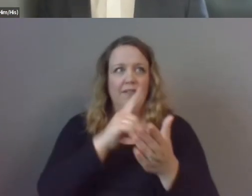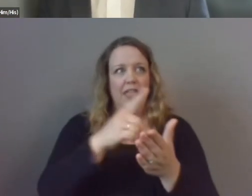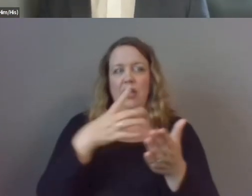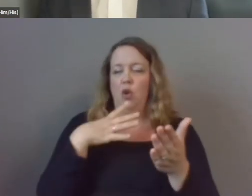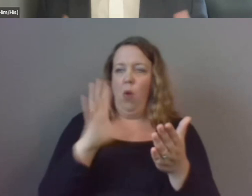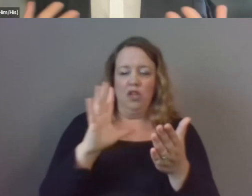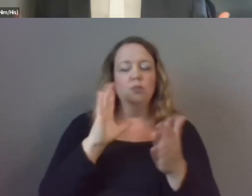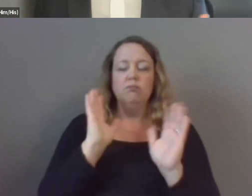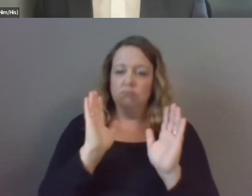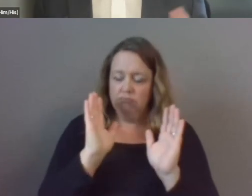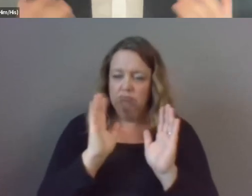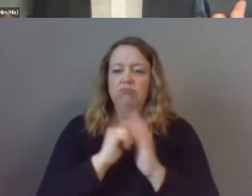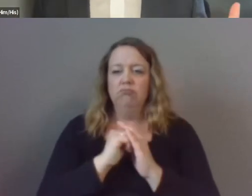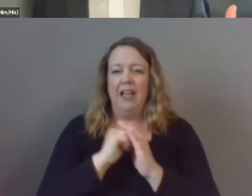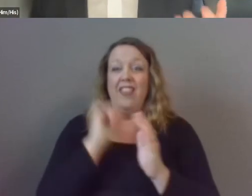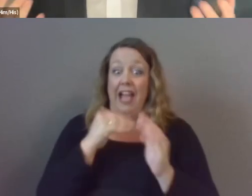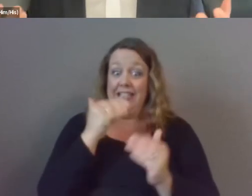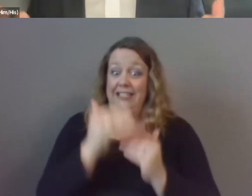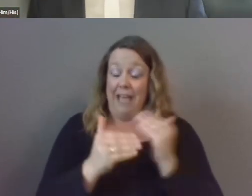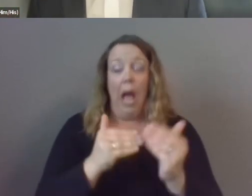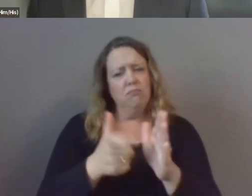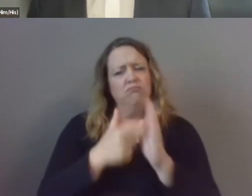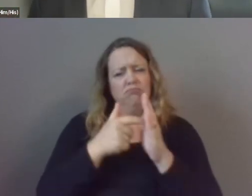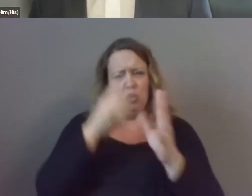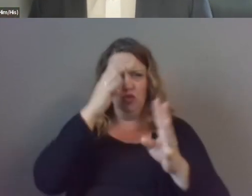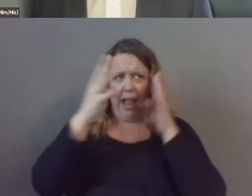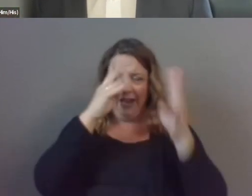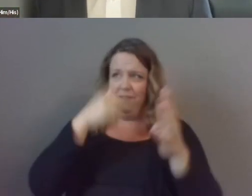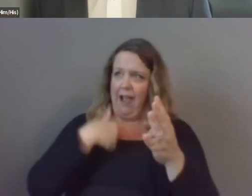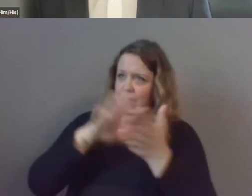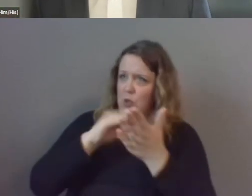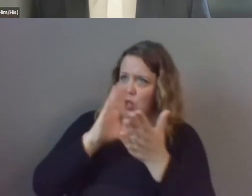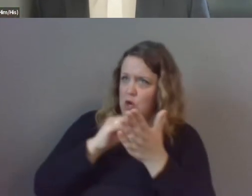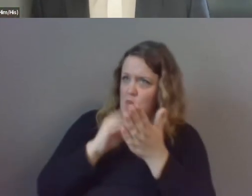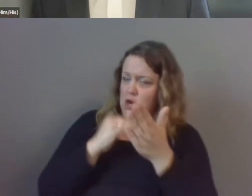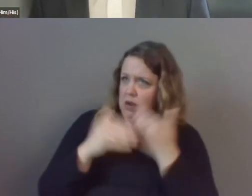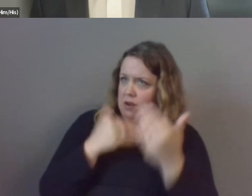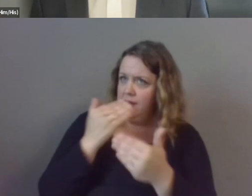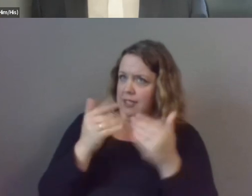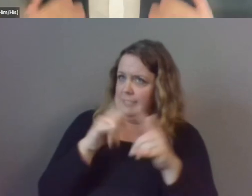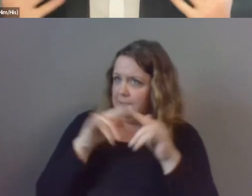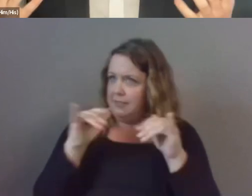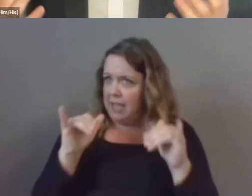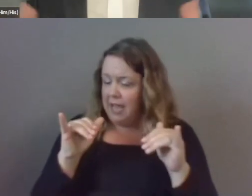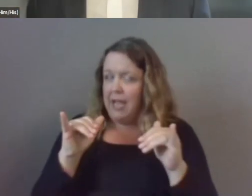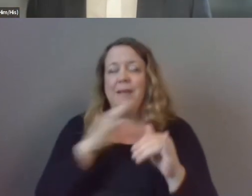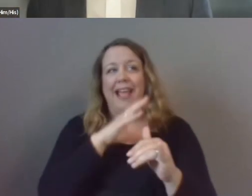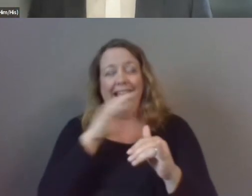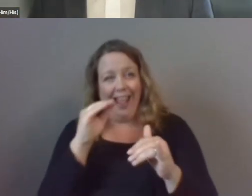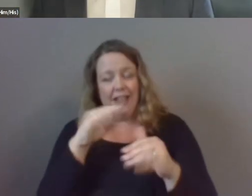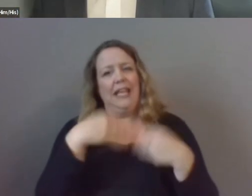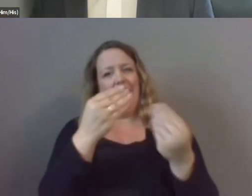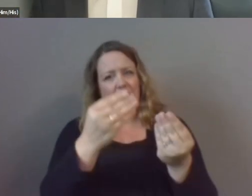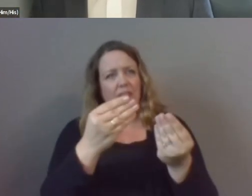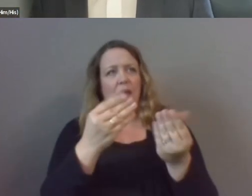creativity in that in that i need to be in learning mode as a mentor while also uh giving them the impression that